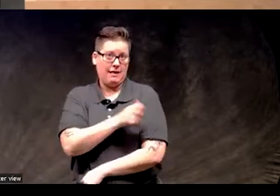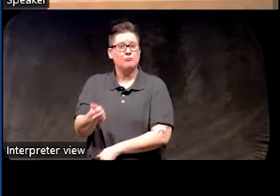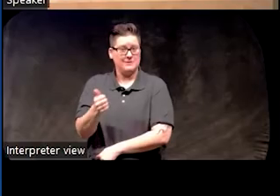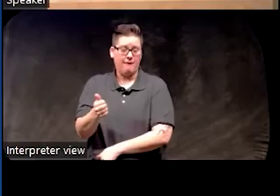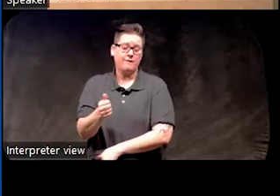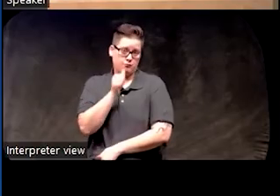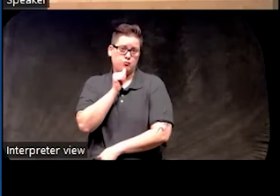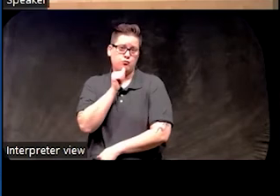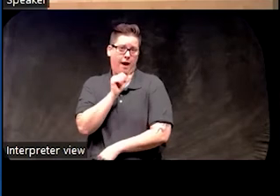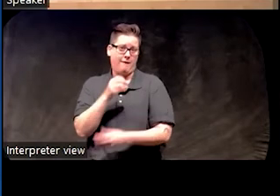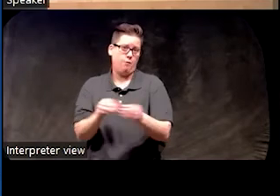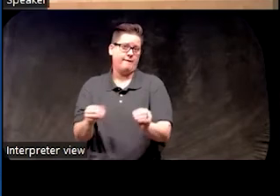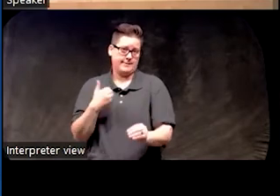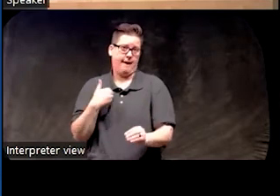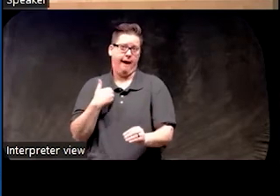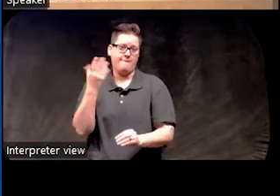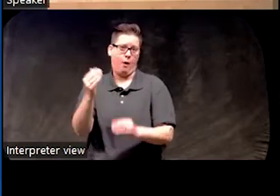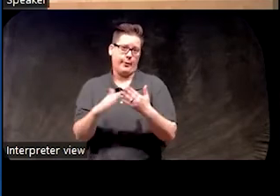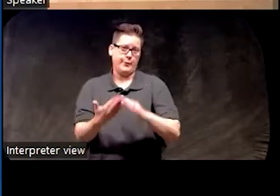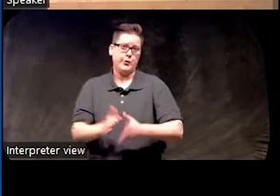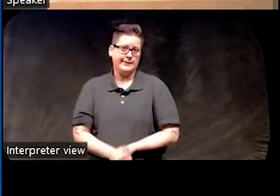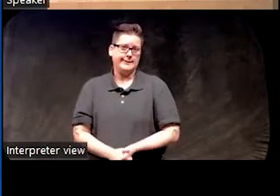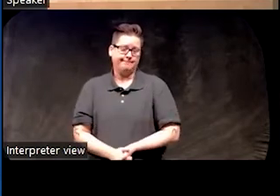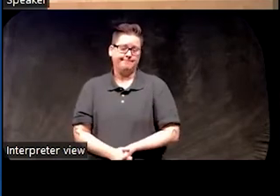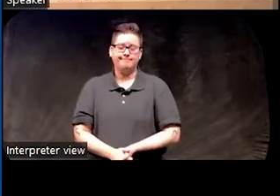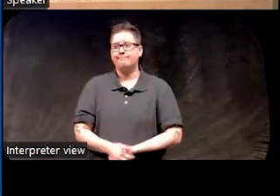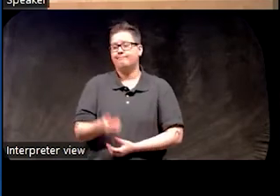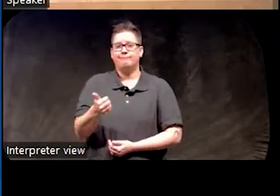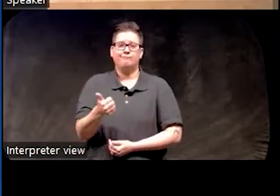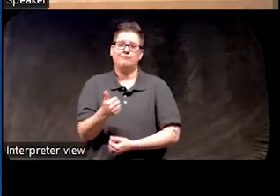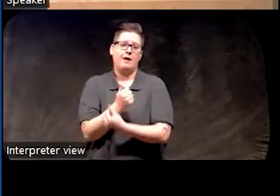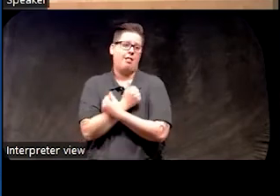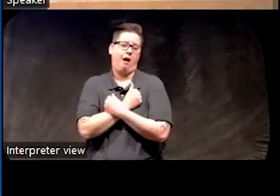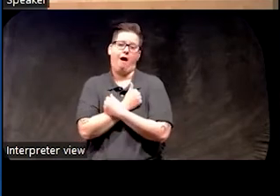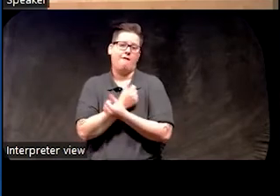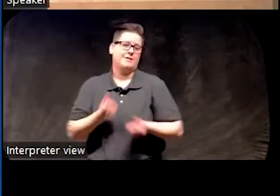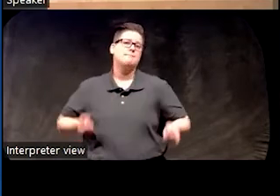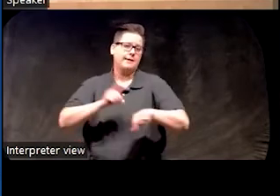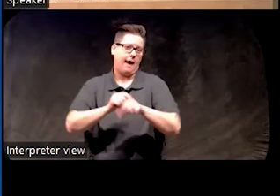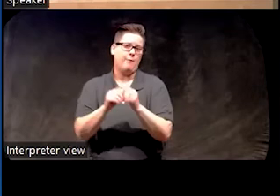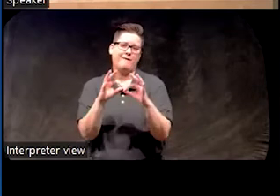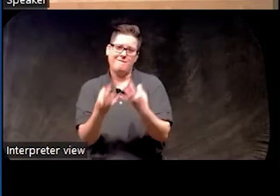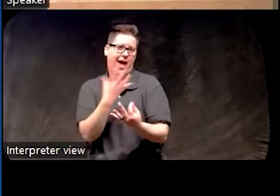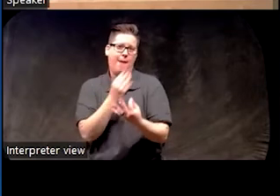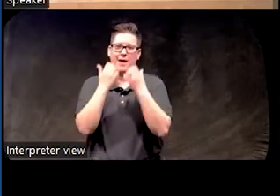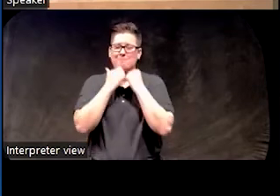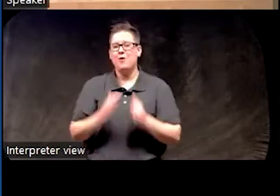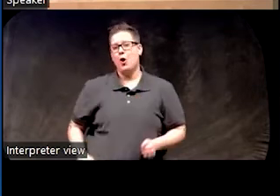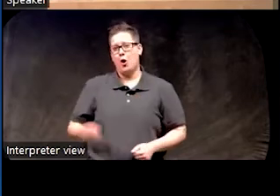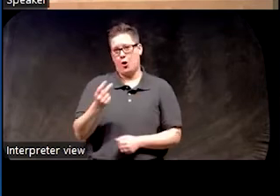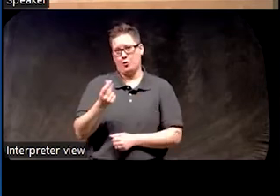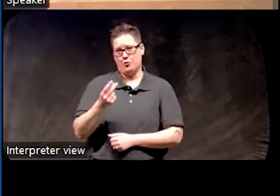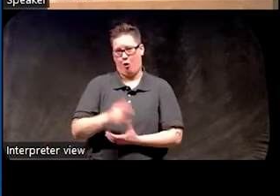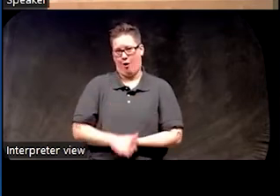private practice in the community, and she loves to spend time with her family and her beloved dog,